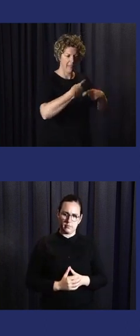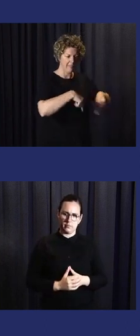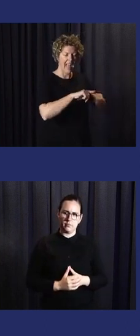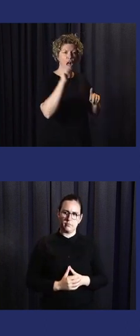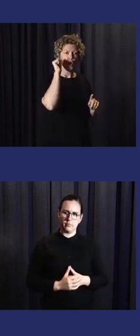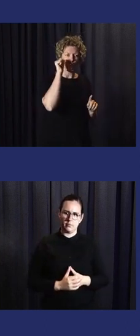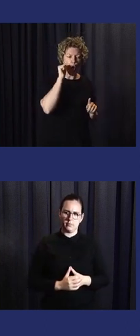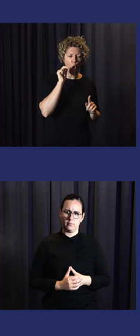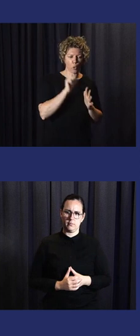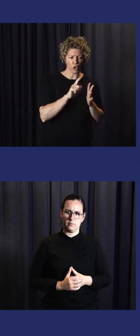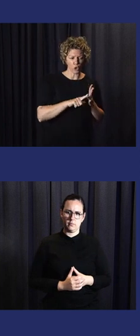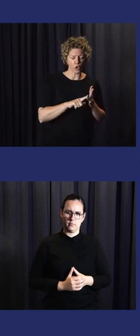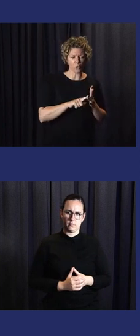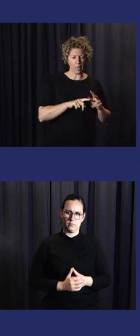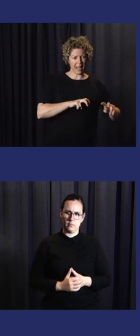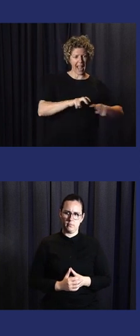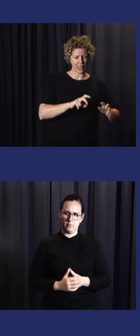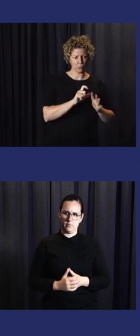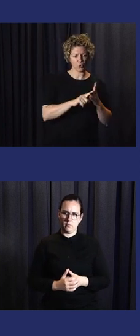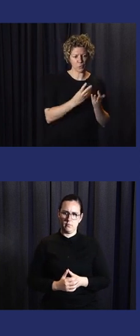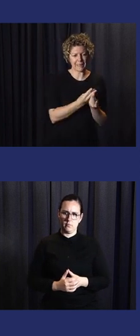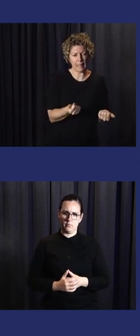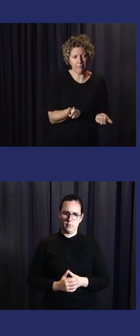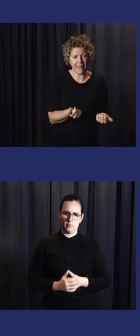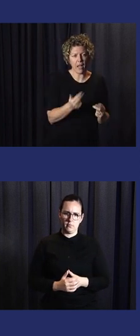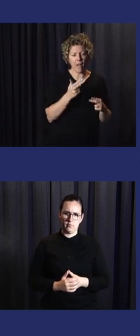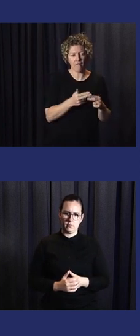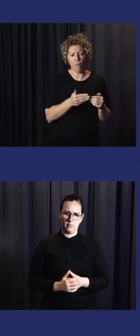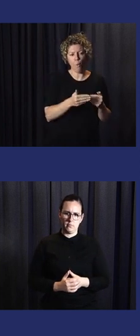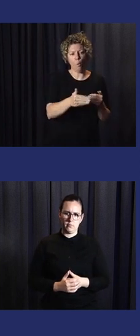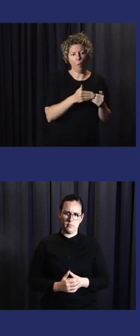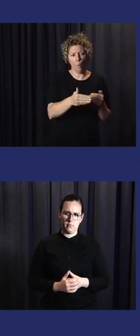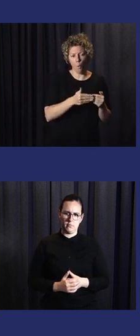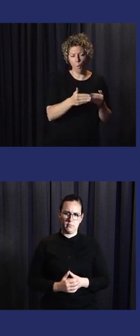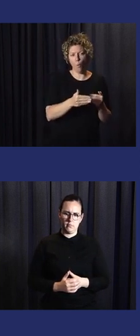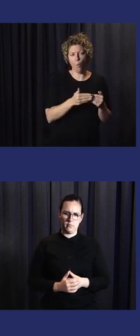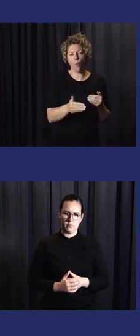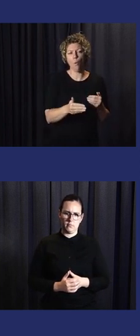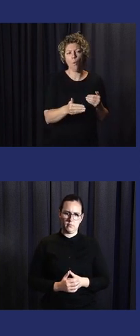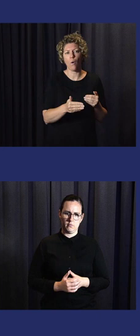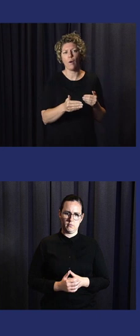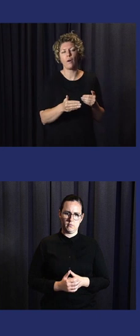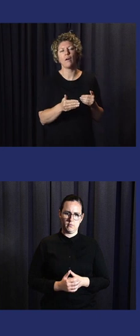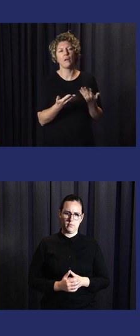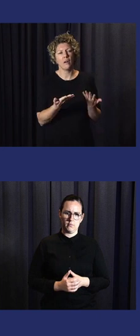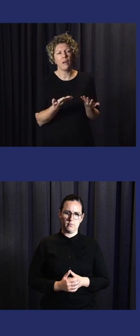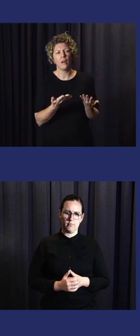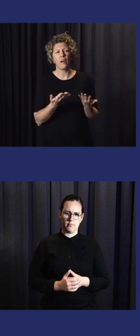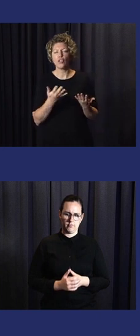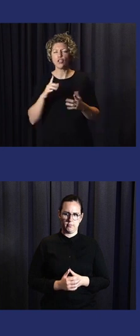involved in the early warning action in